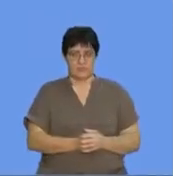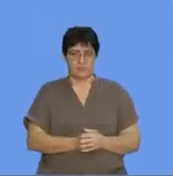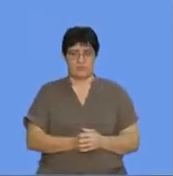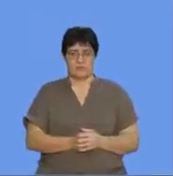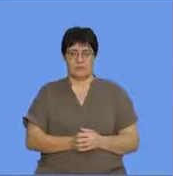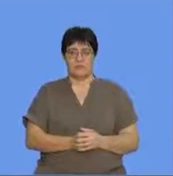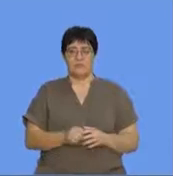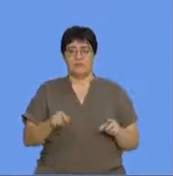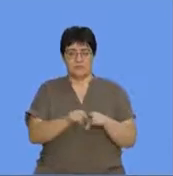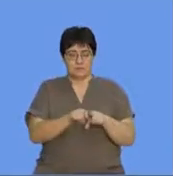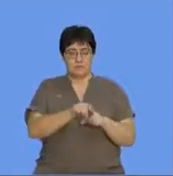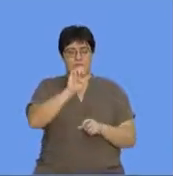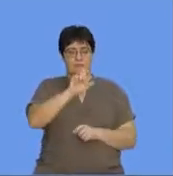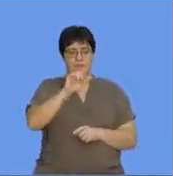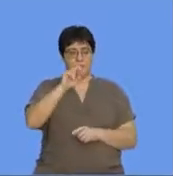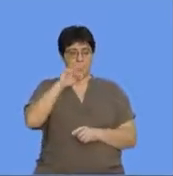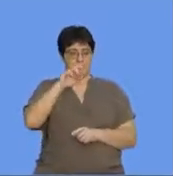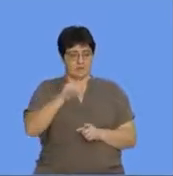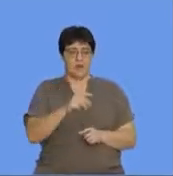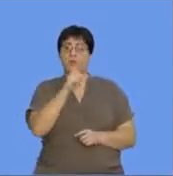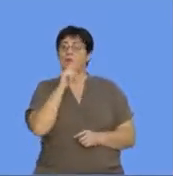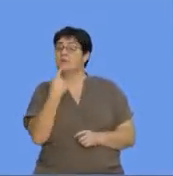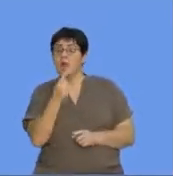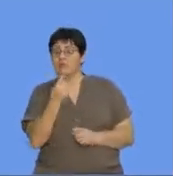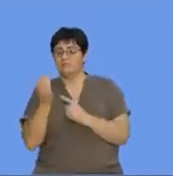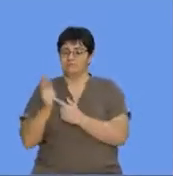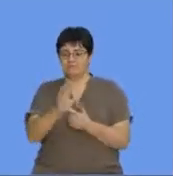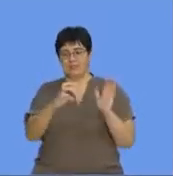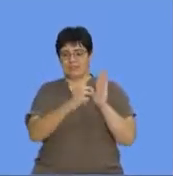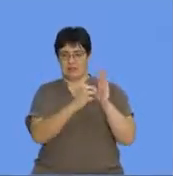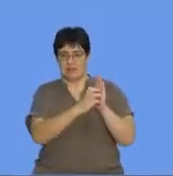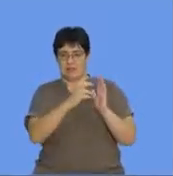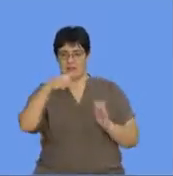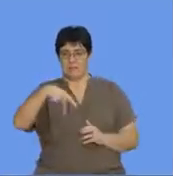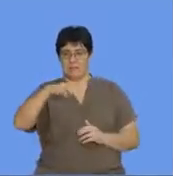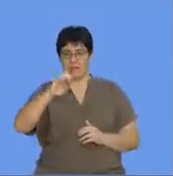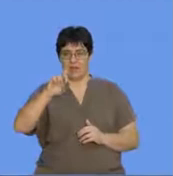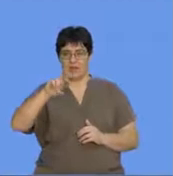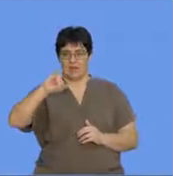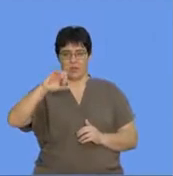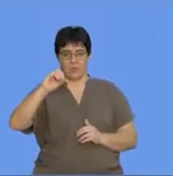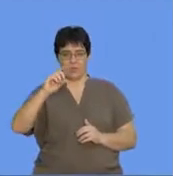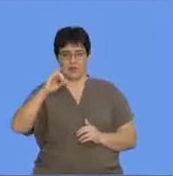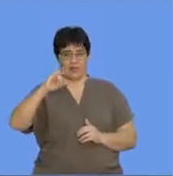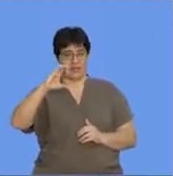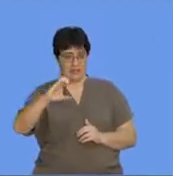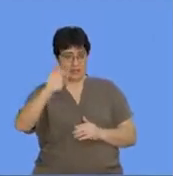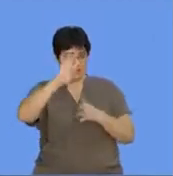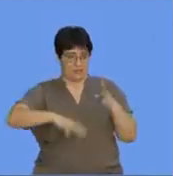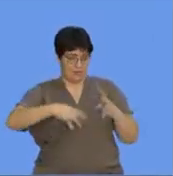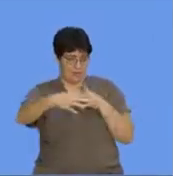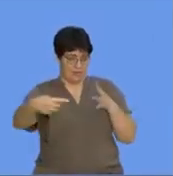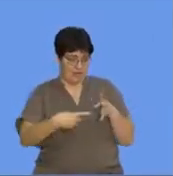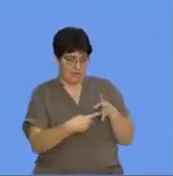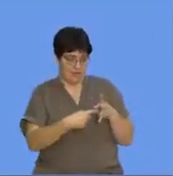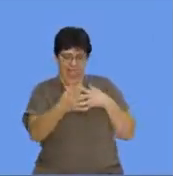when you talk of elements, hence we talk about the periodic table of elements. So any substance that is in the periodic